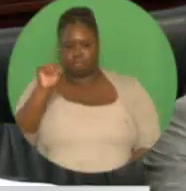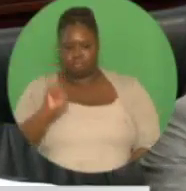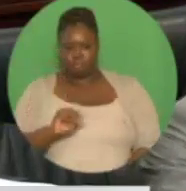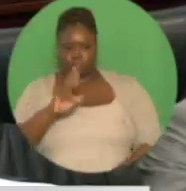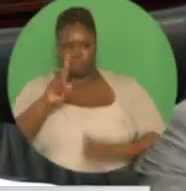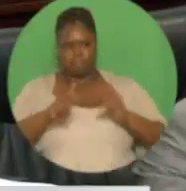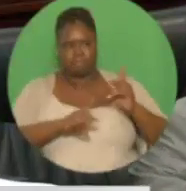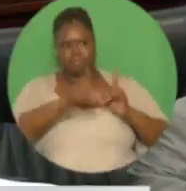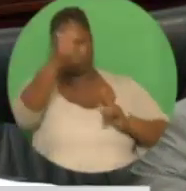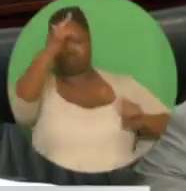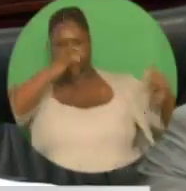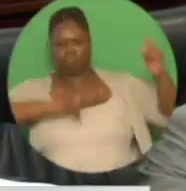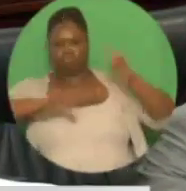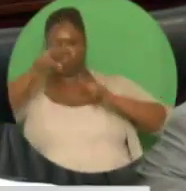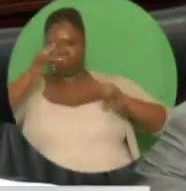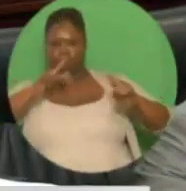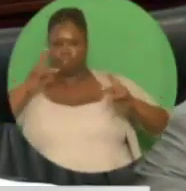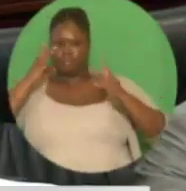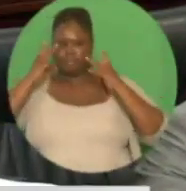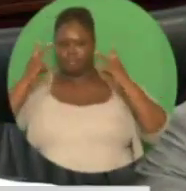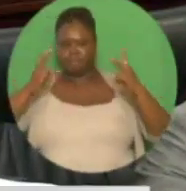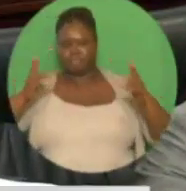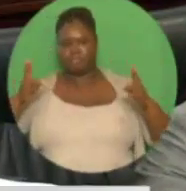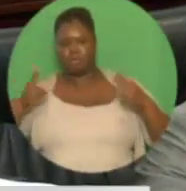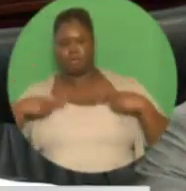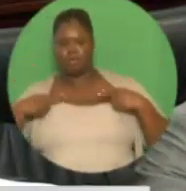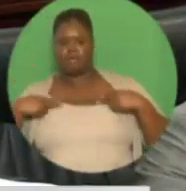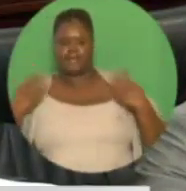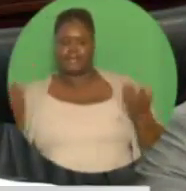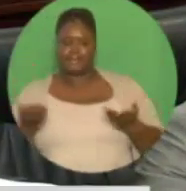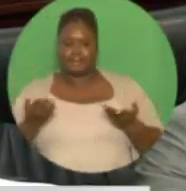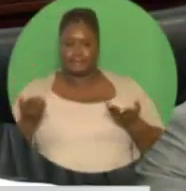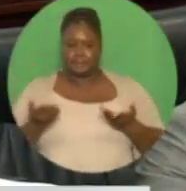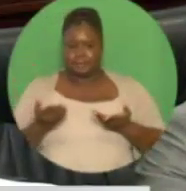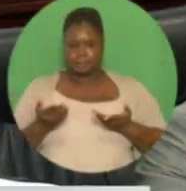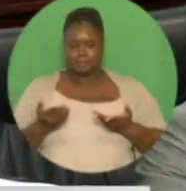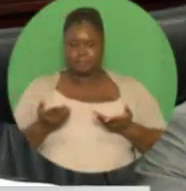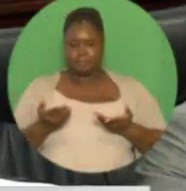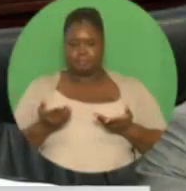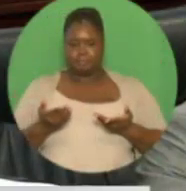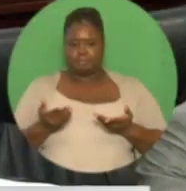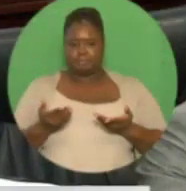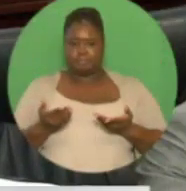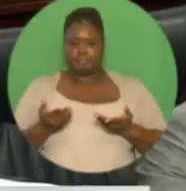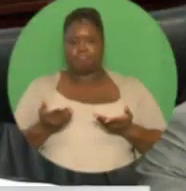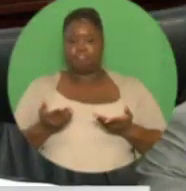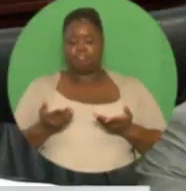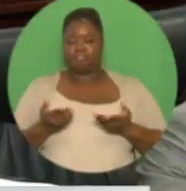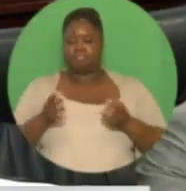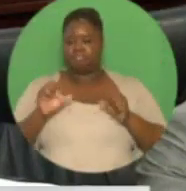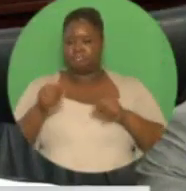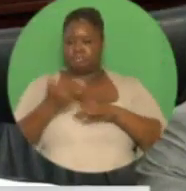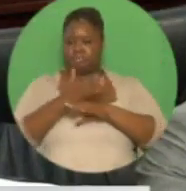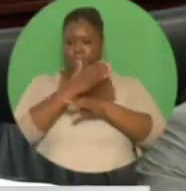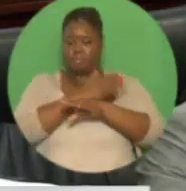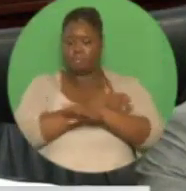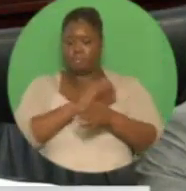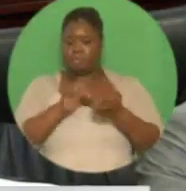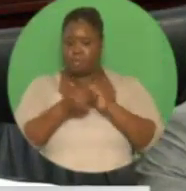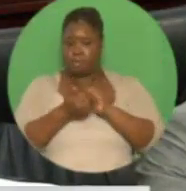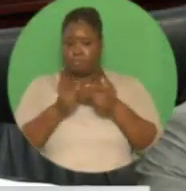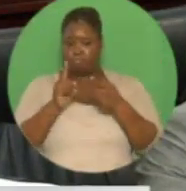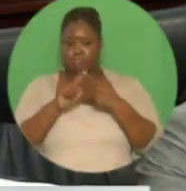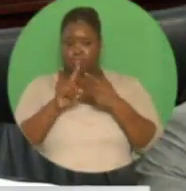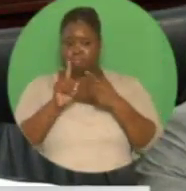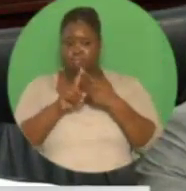tourism sector. The sustainability and success of this sector will now rest on two pillars. The Tobago Tourism Agency